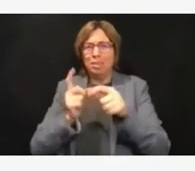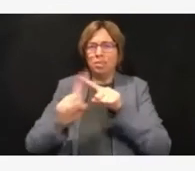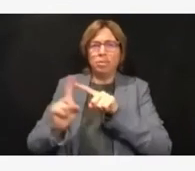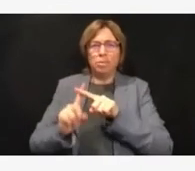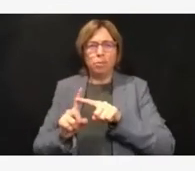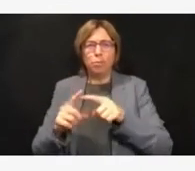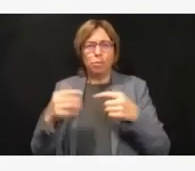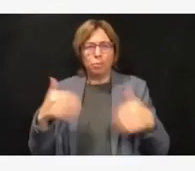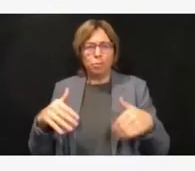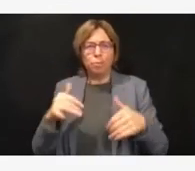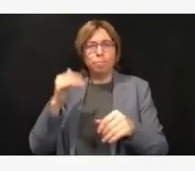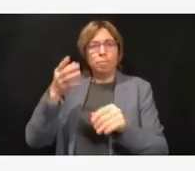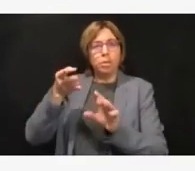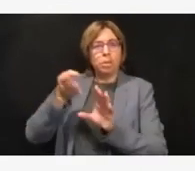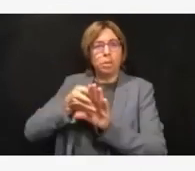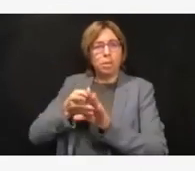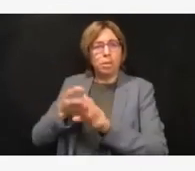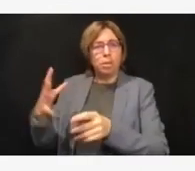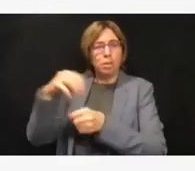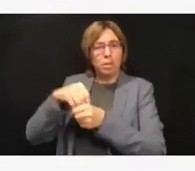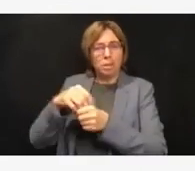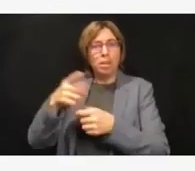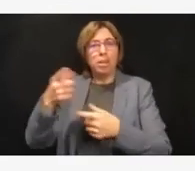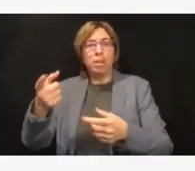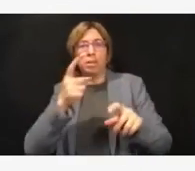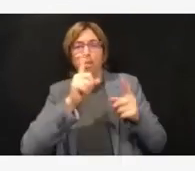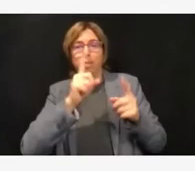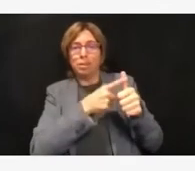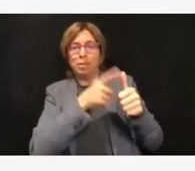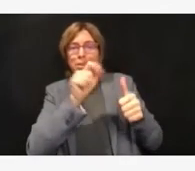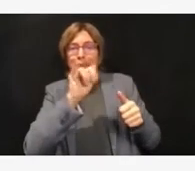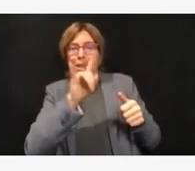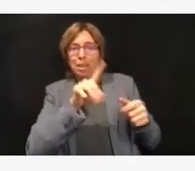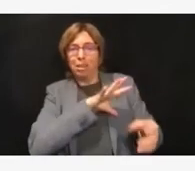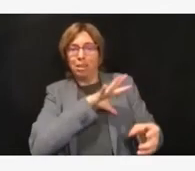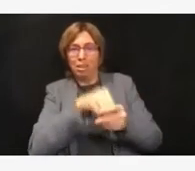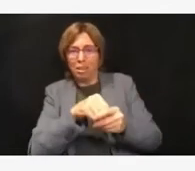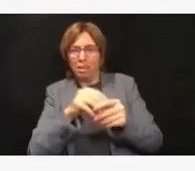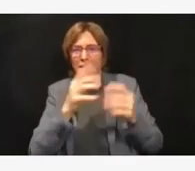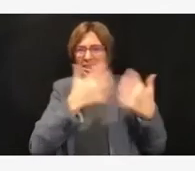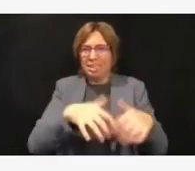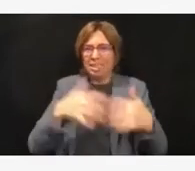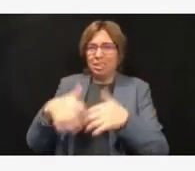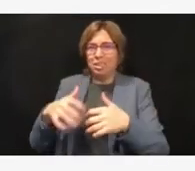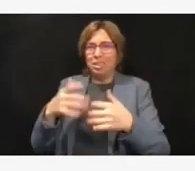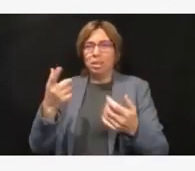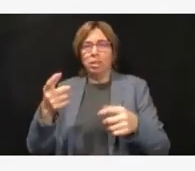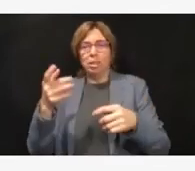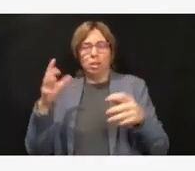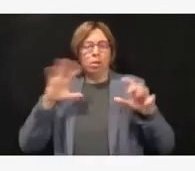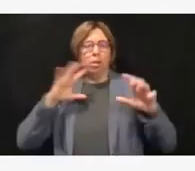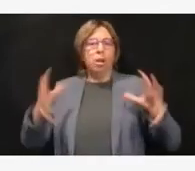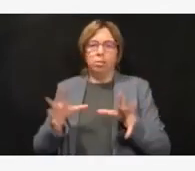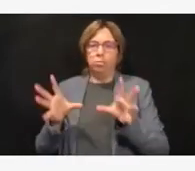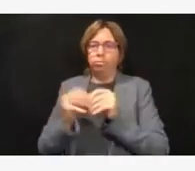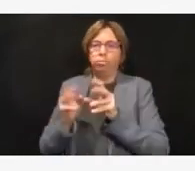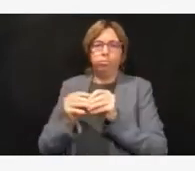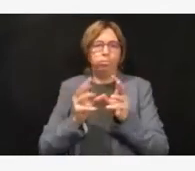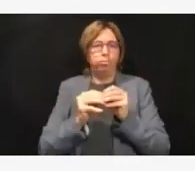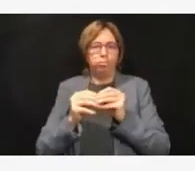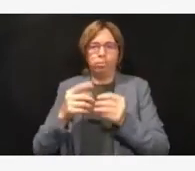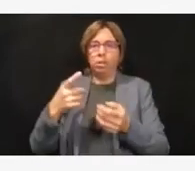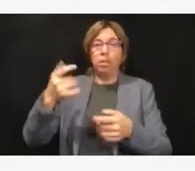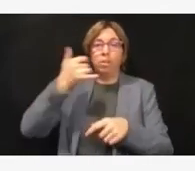you know, open forums to just call in peer-to-peer opportunities,